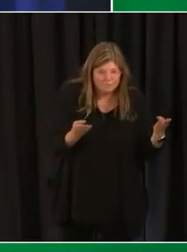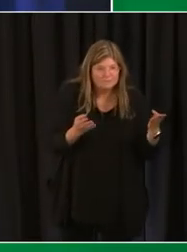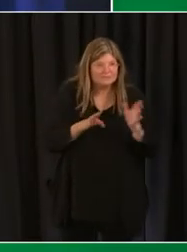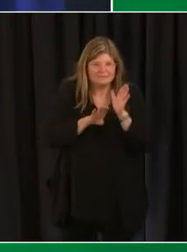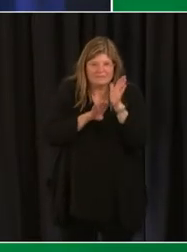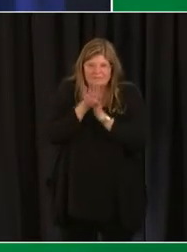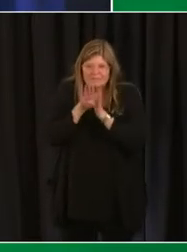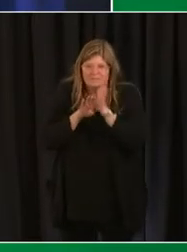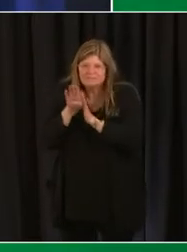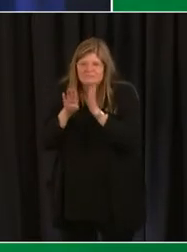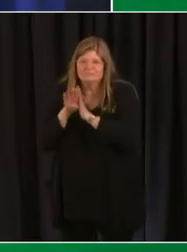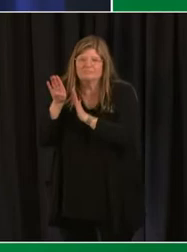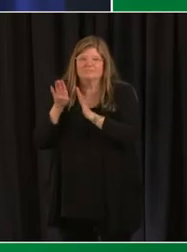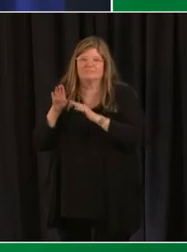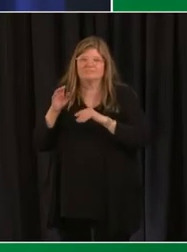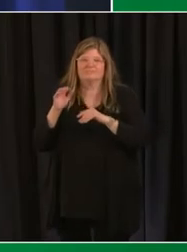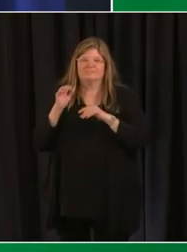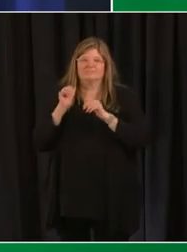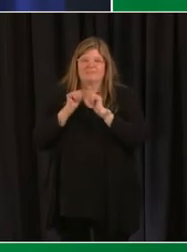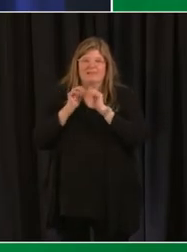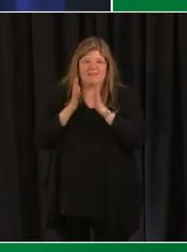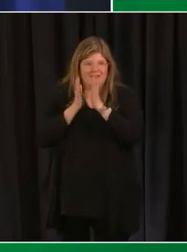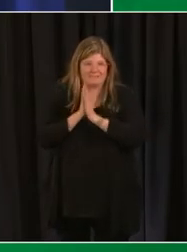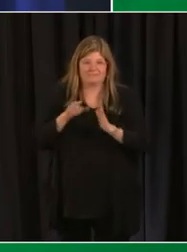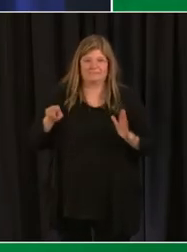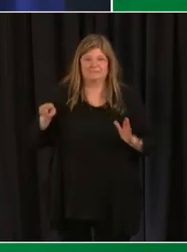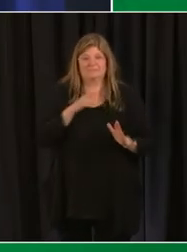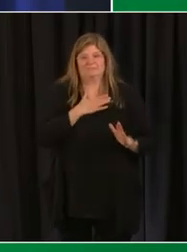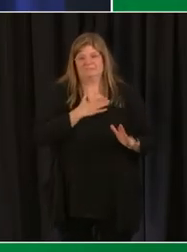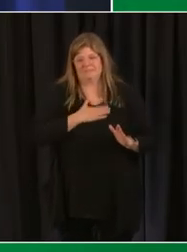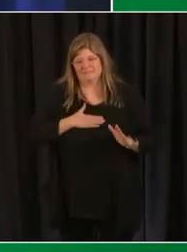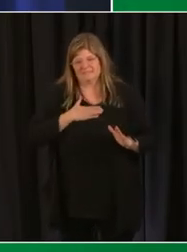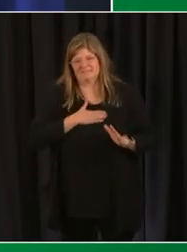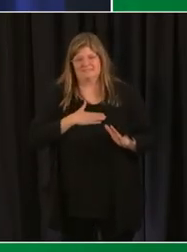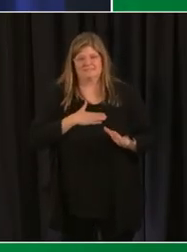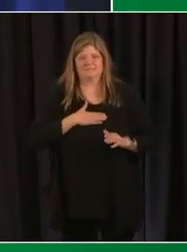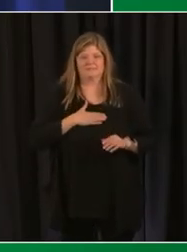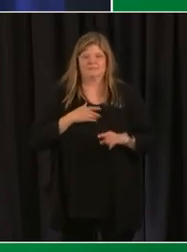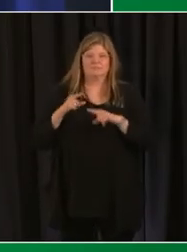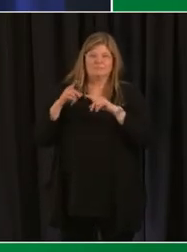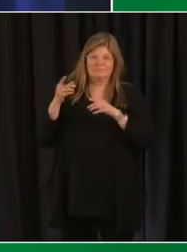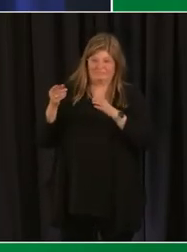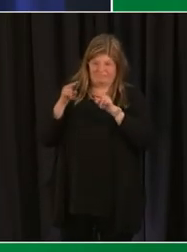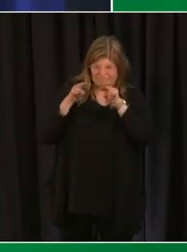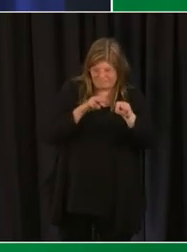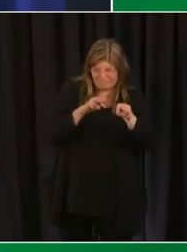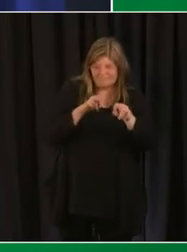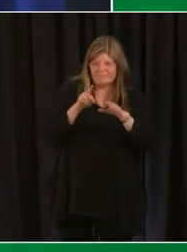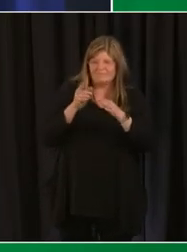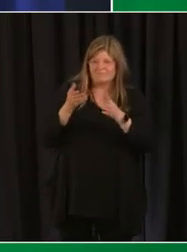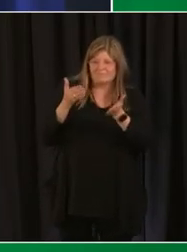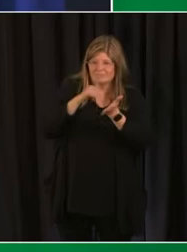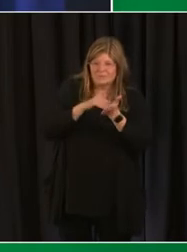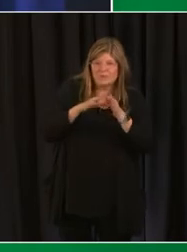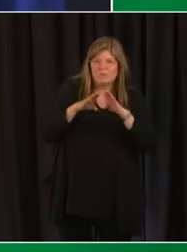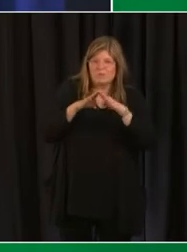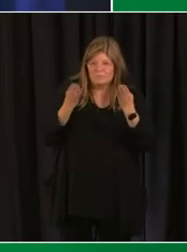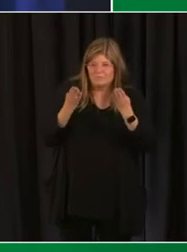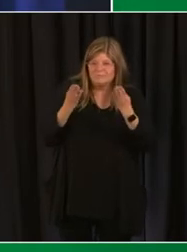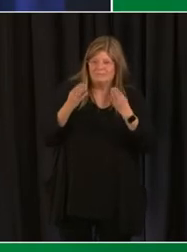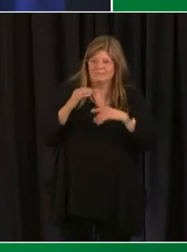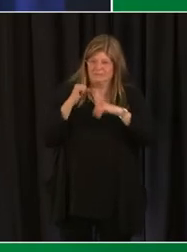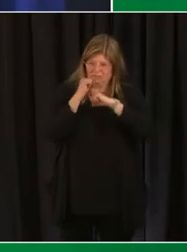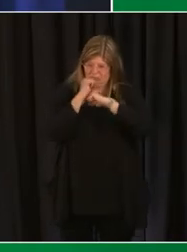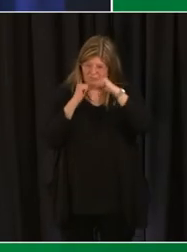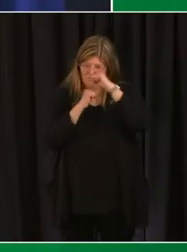acceleration plans we are asking schools to lean on the reopening community core structure that we utilize to plan